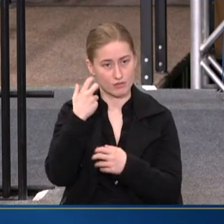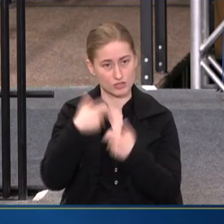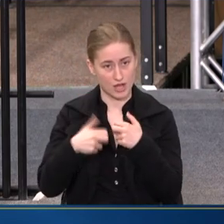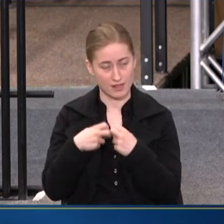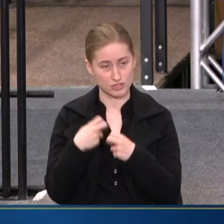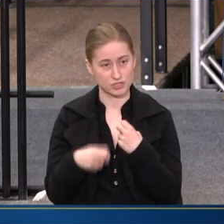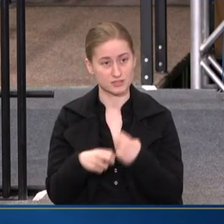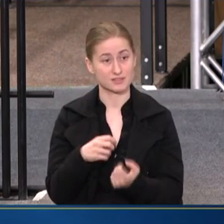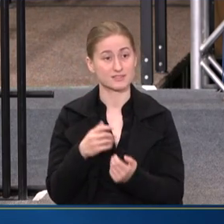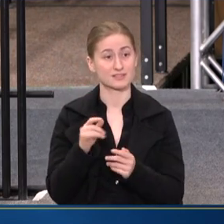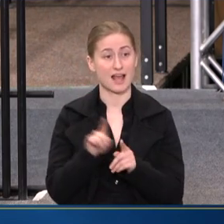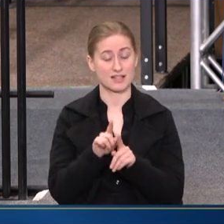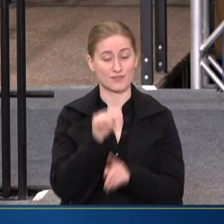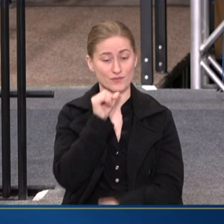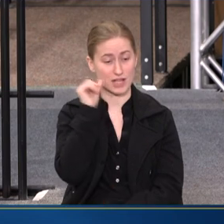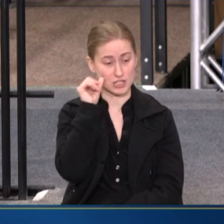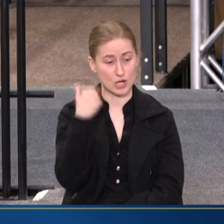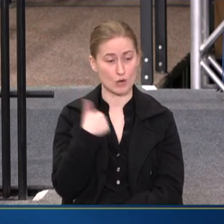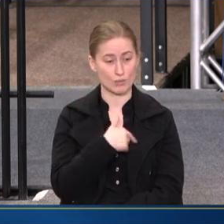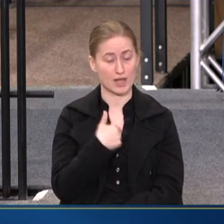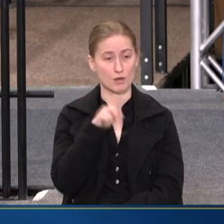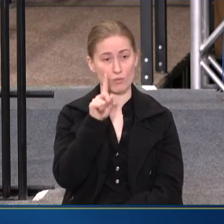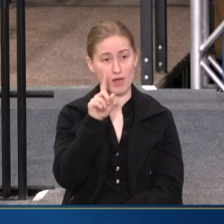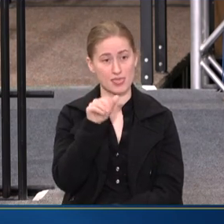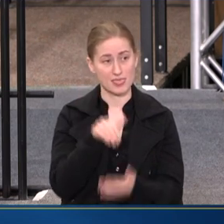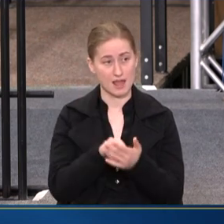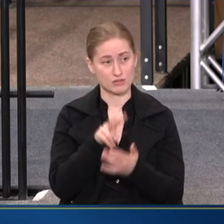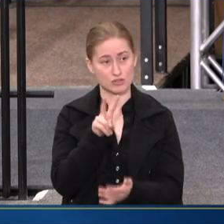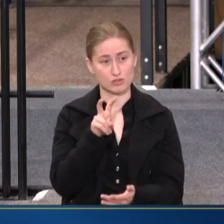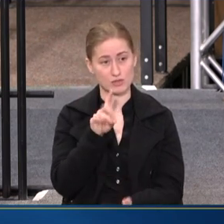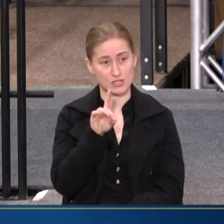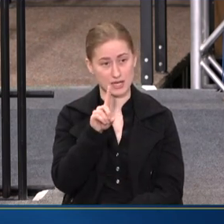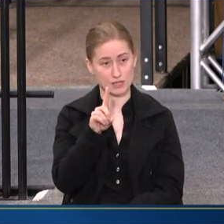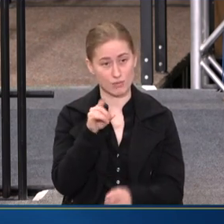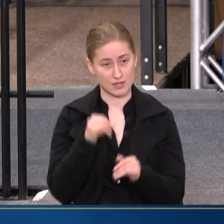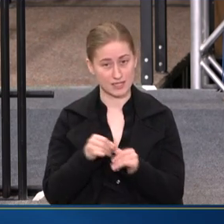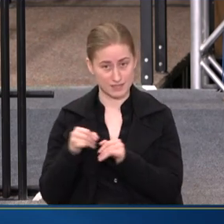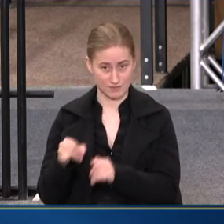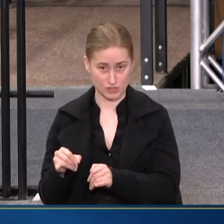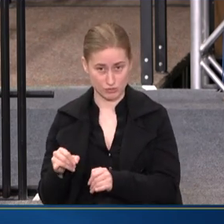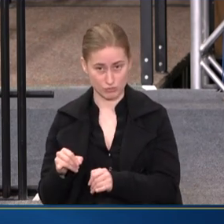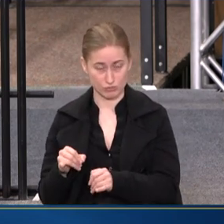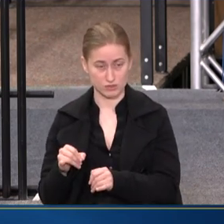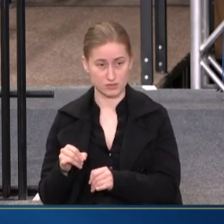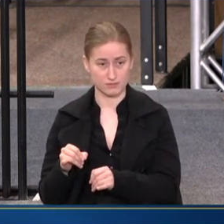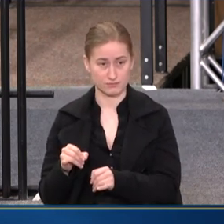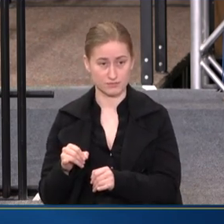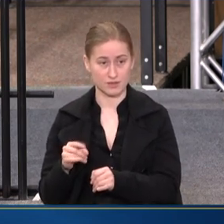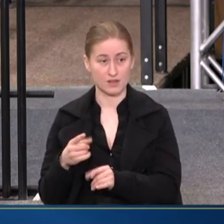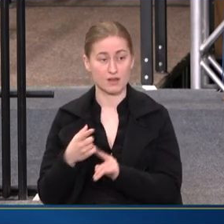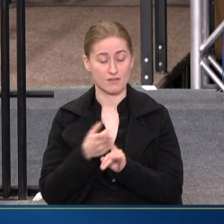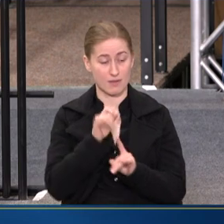yesterday, we had 1,281 individuals. Of that,